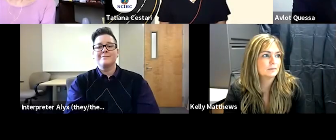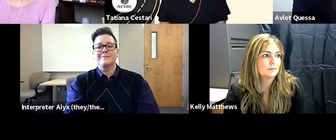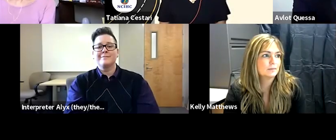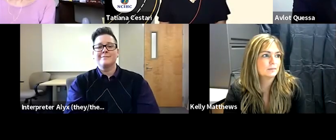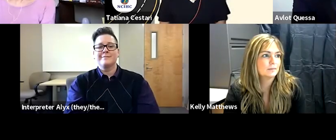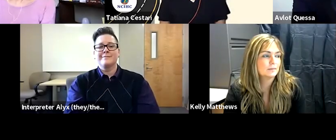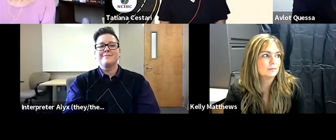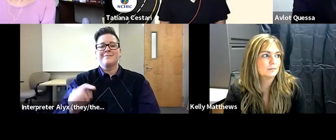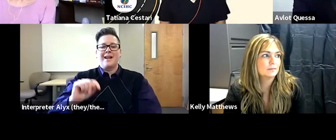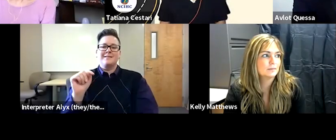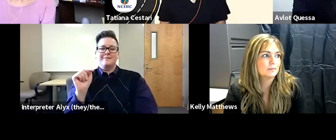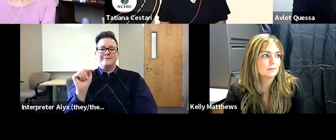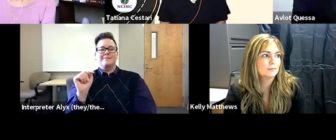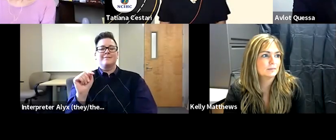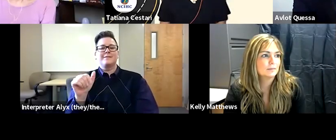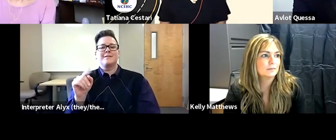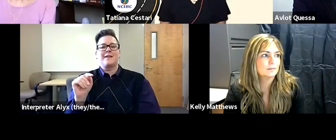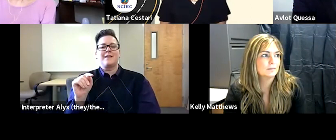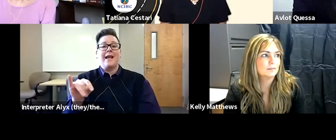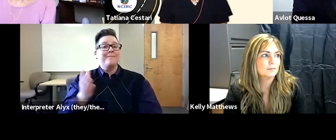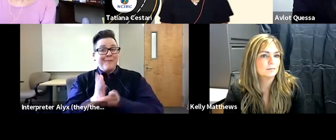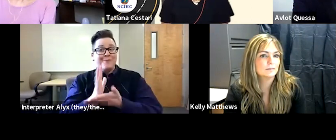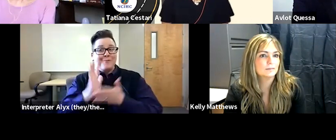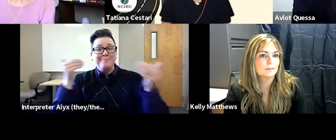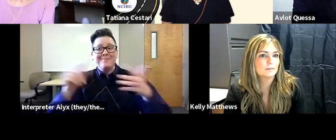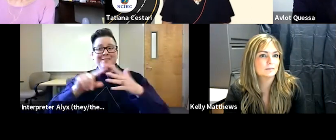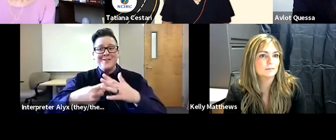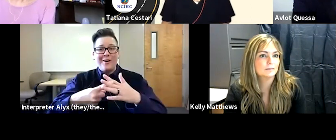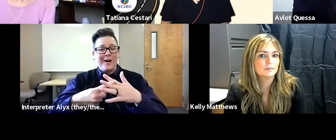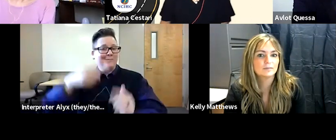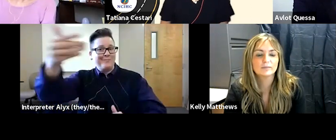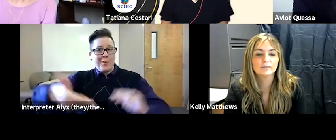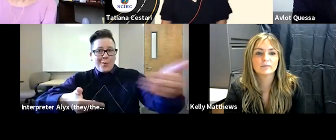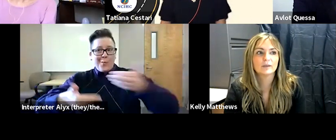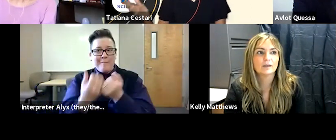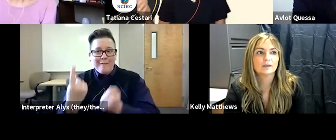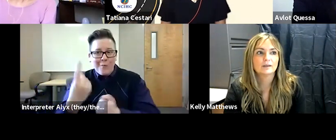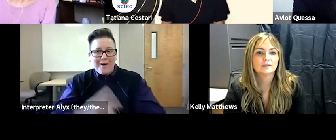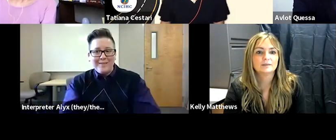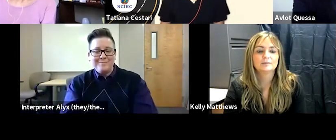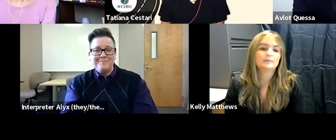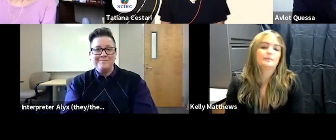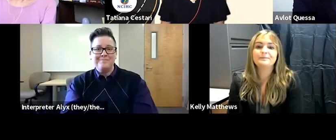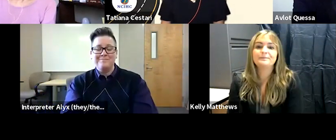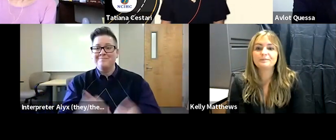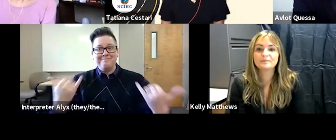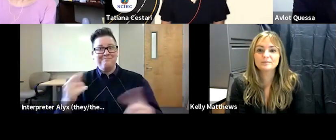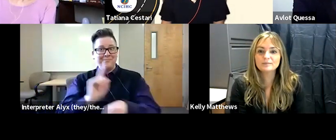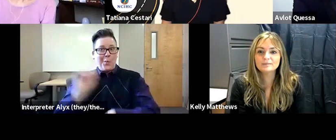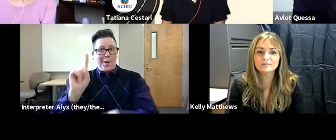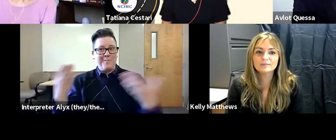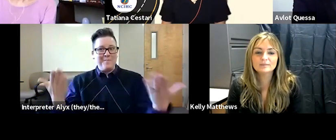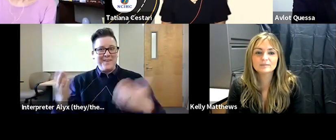all right let's get started welcome everyone it's 1 p.m here